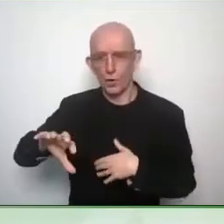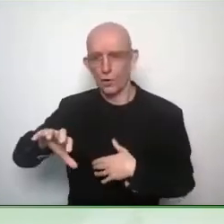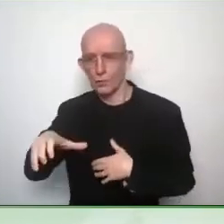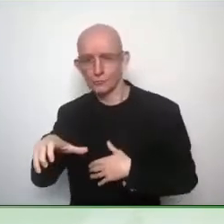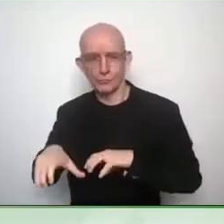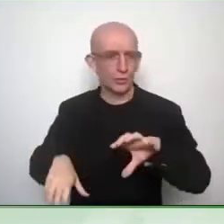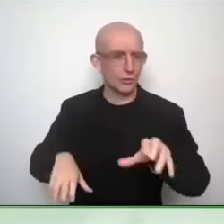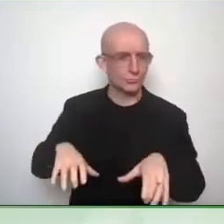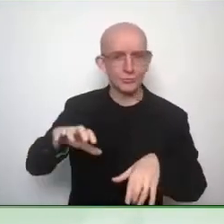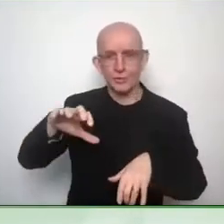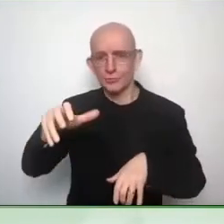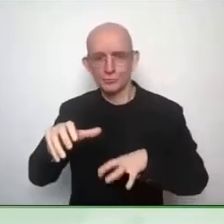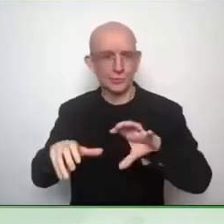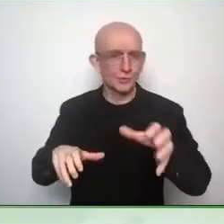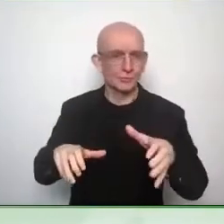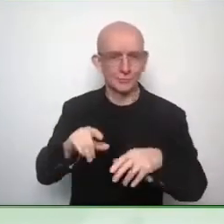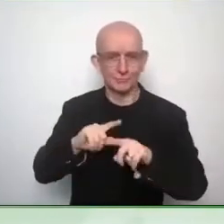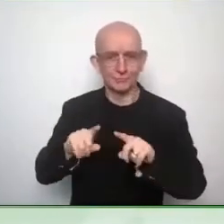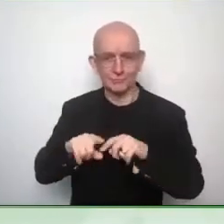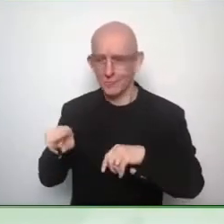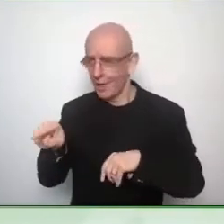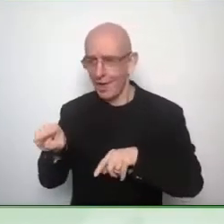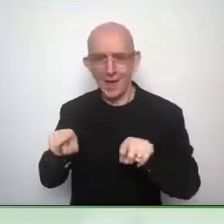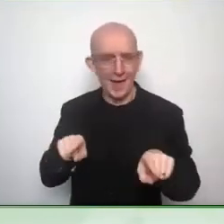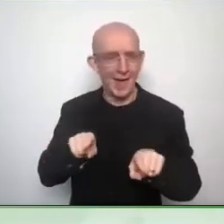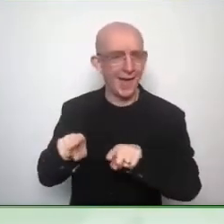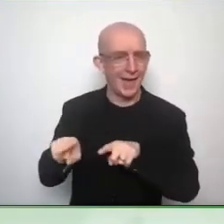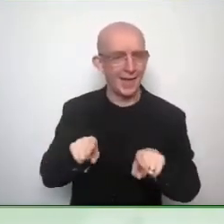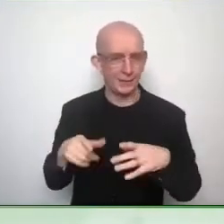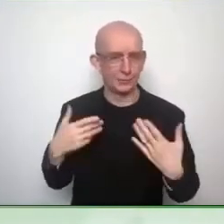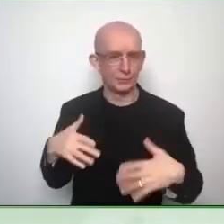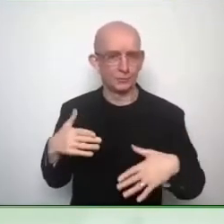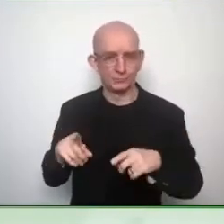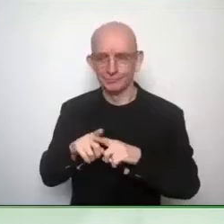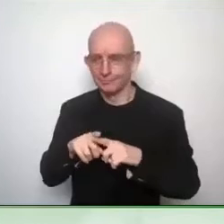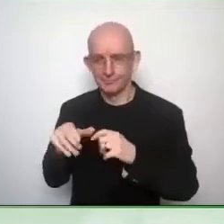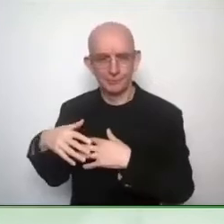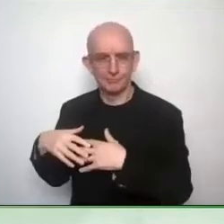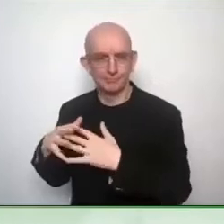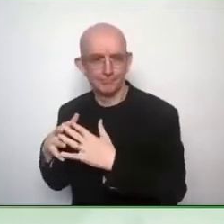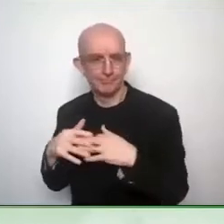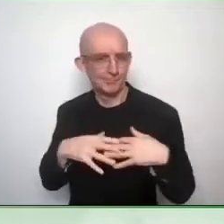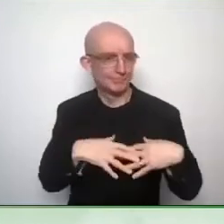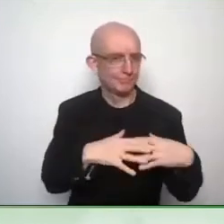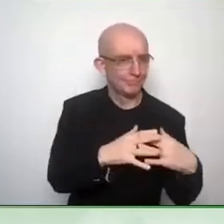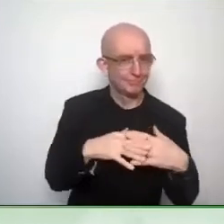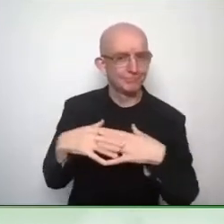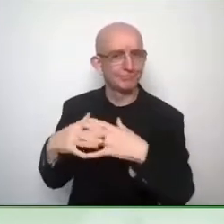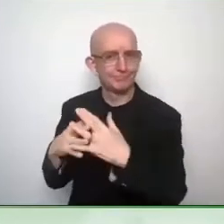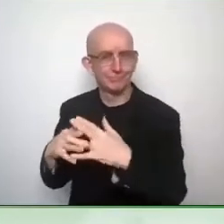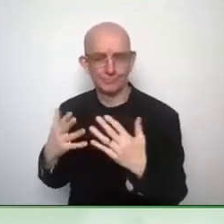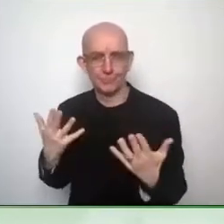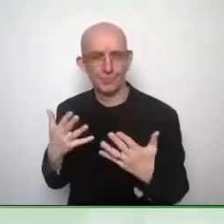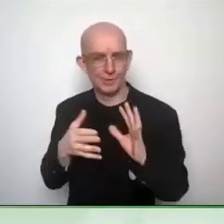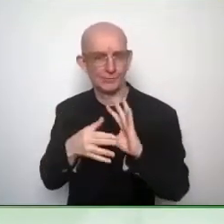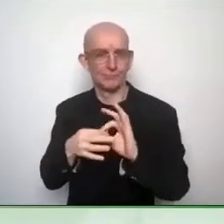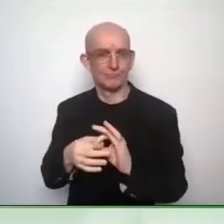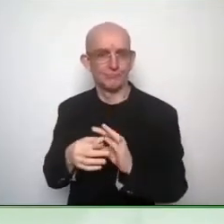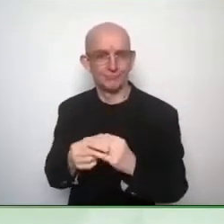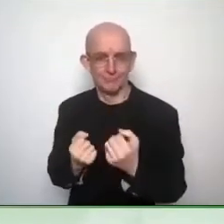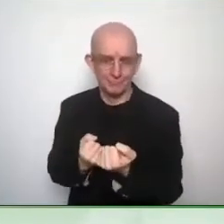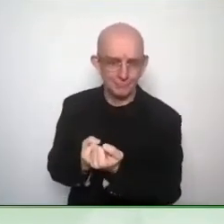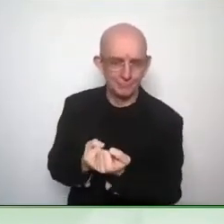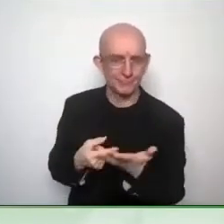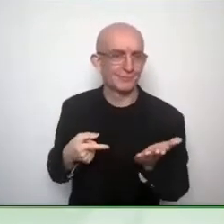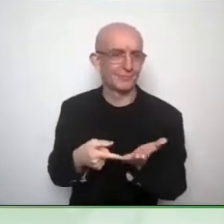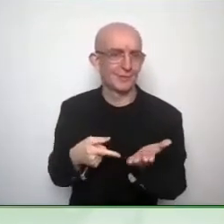are actually present and can talk about their experiences. So it's a great moment, I think, for the field.